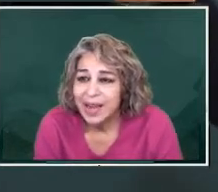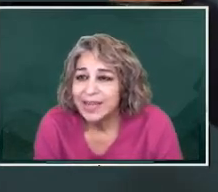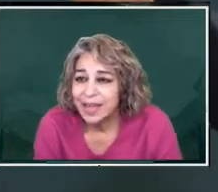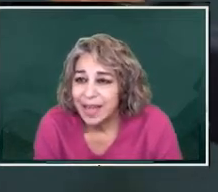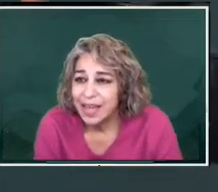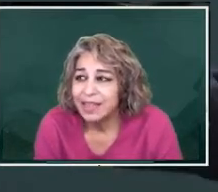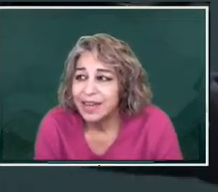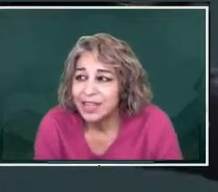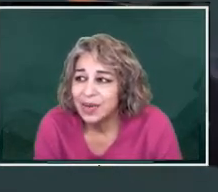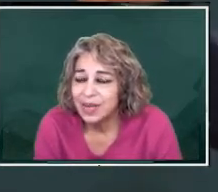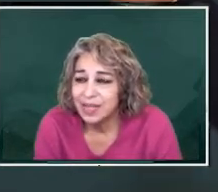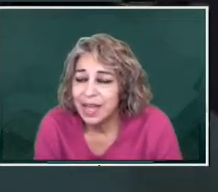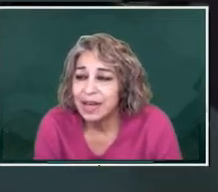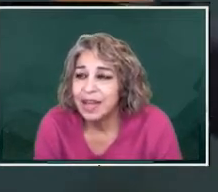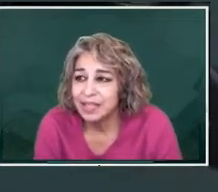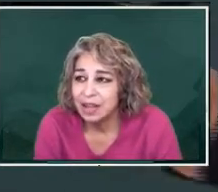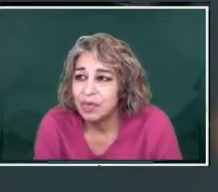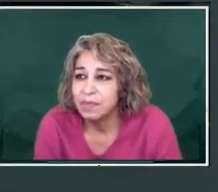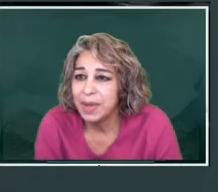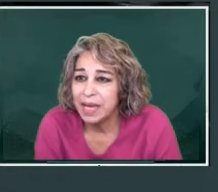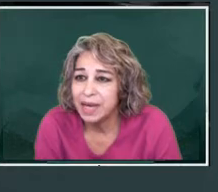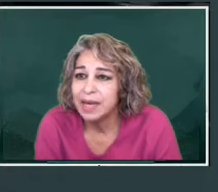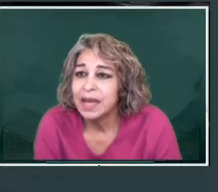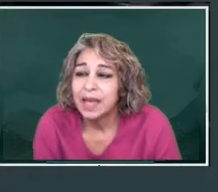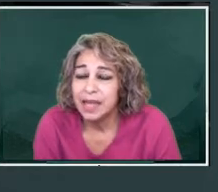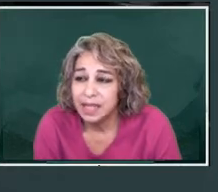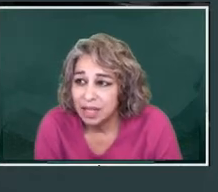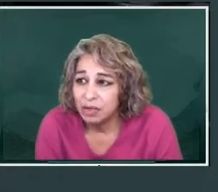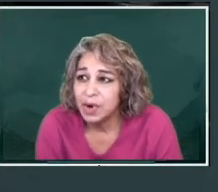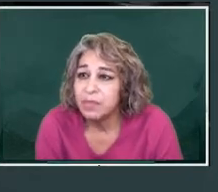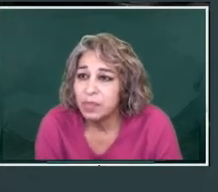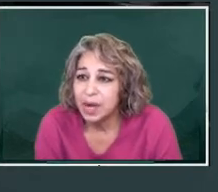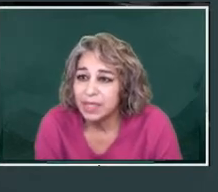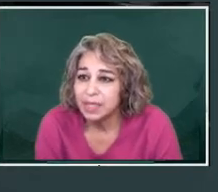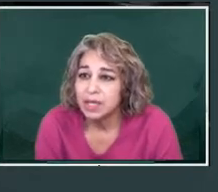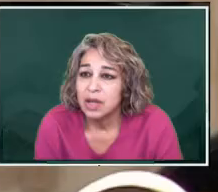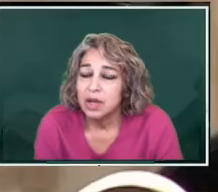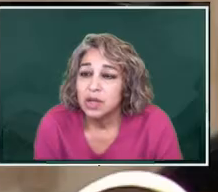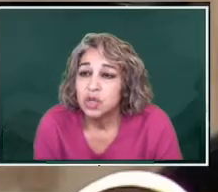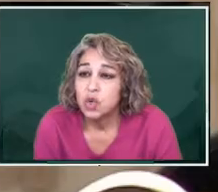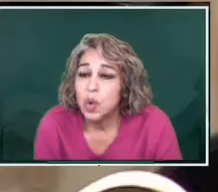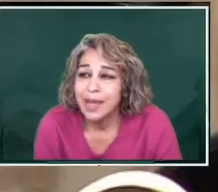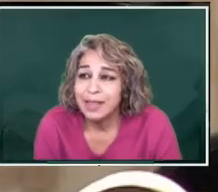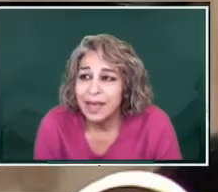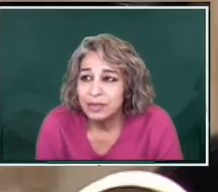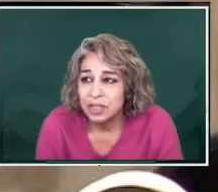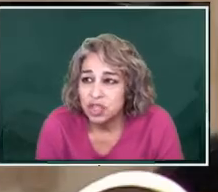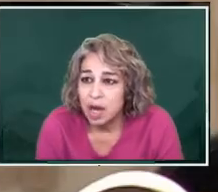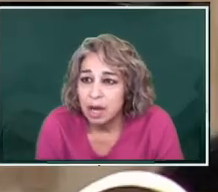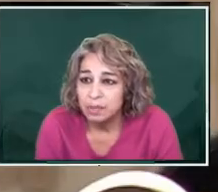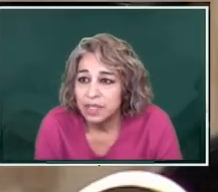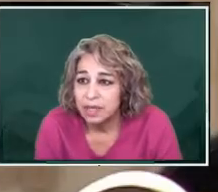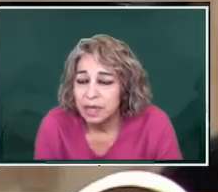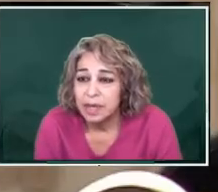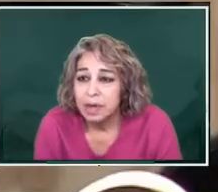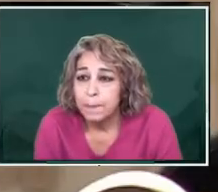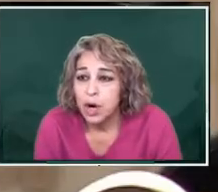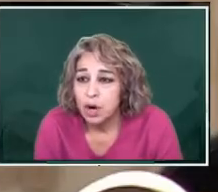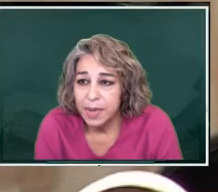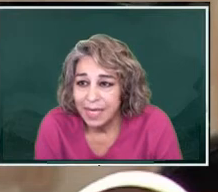create and then to, and has already begun and is already in process 20,000 jobs,